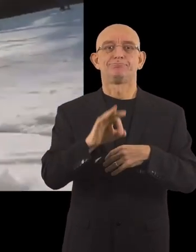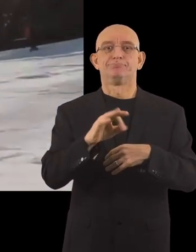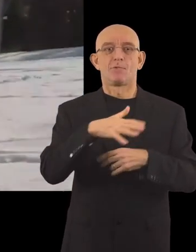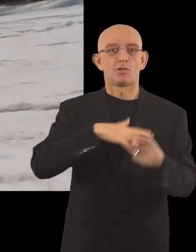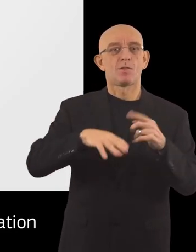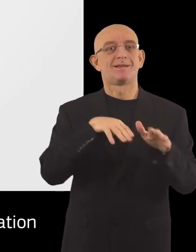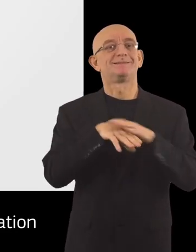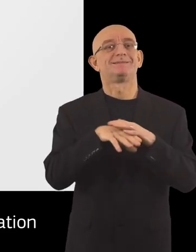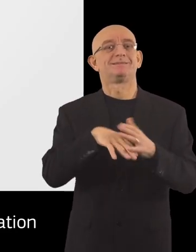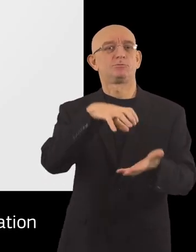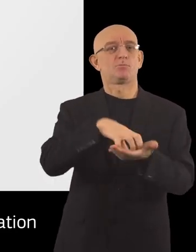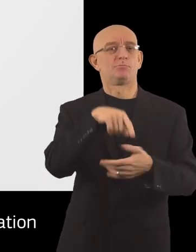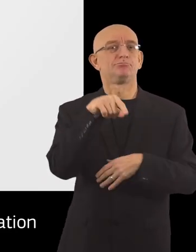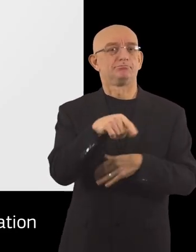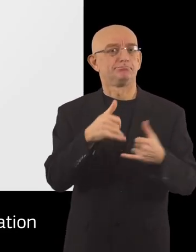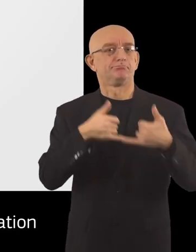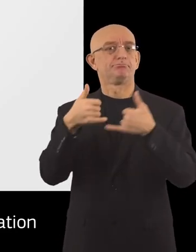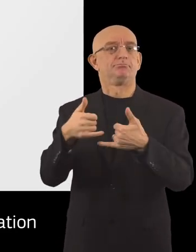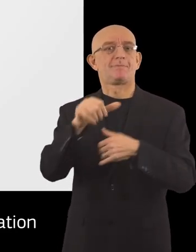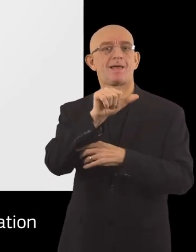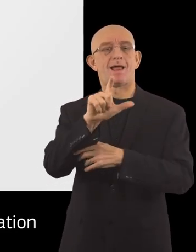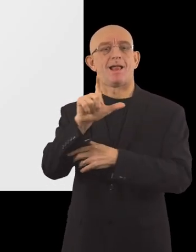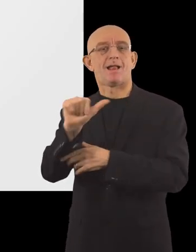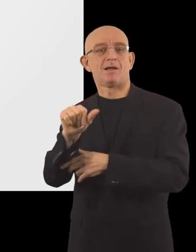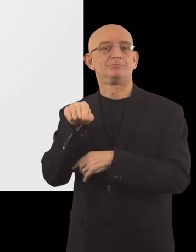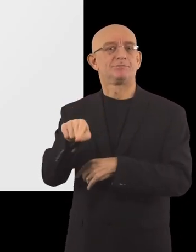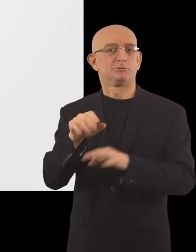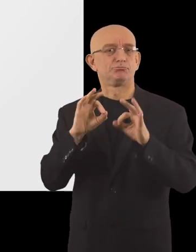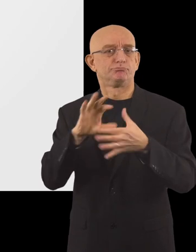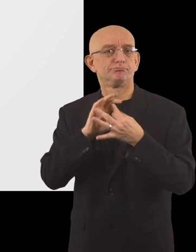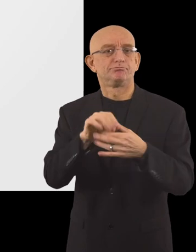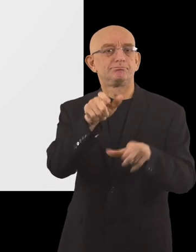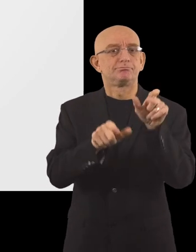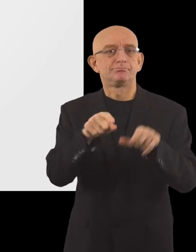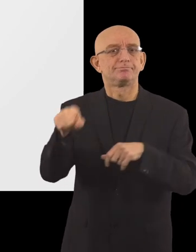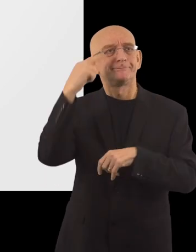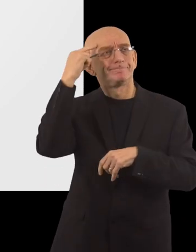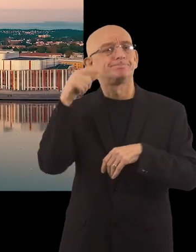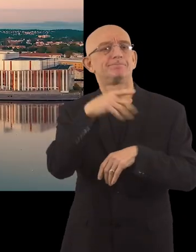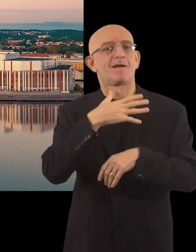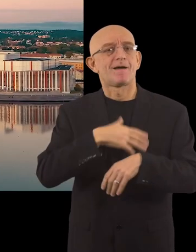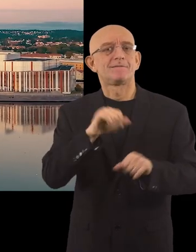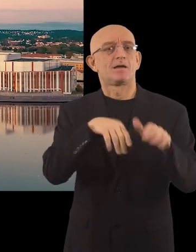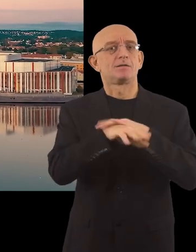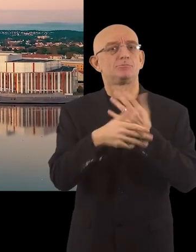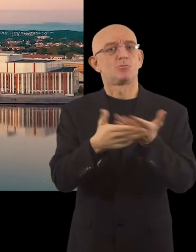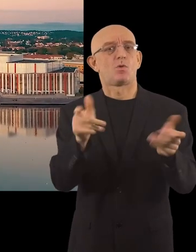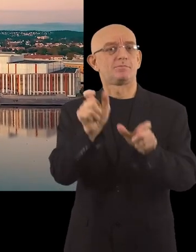City Award, which is awarded to a business or organisation that has worked with its customers to improve access for them.